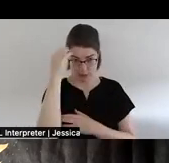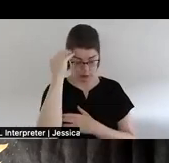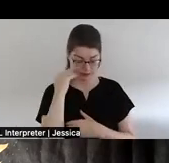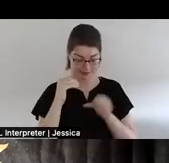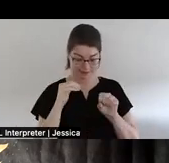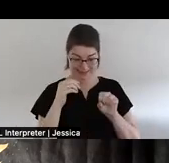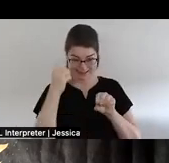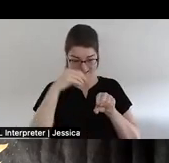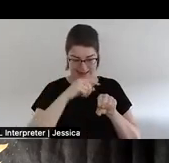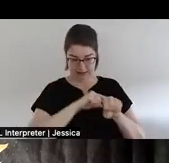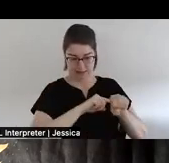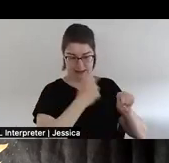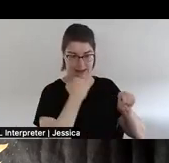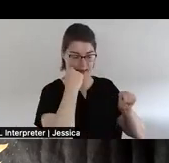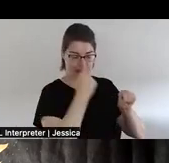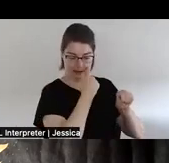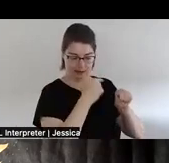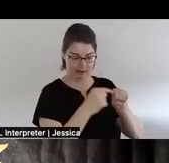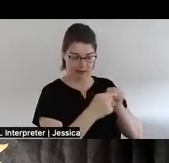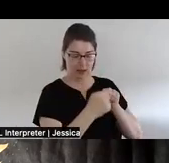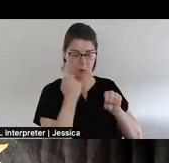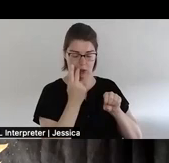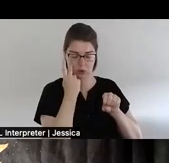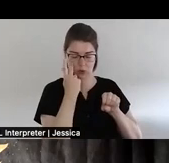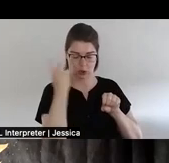Seeing the wall directly behind you.